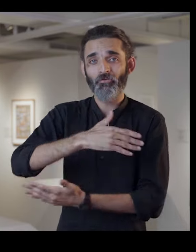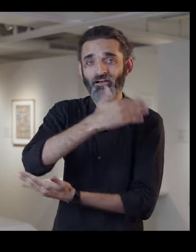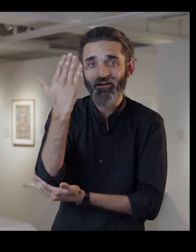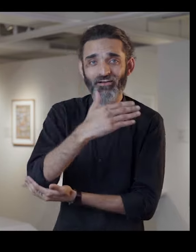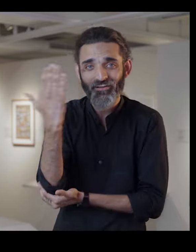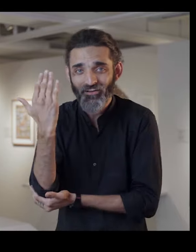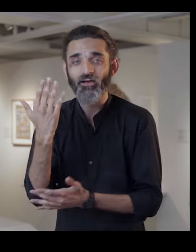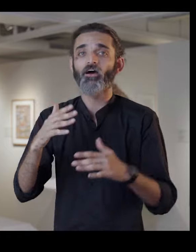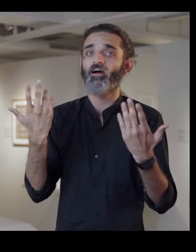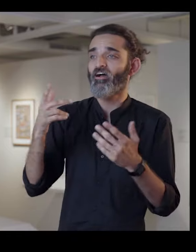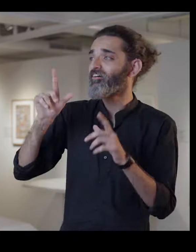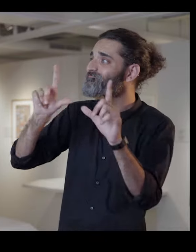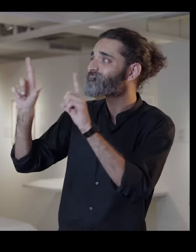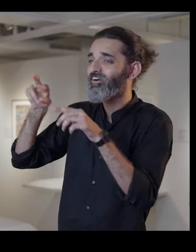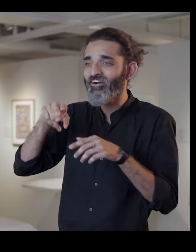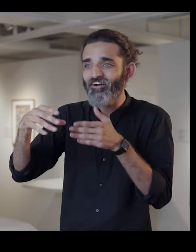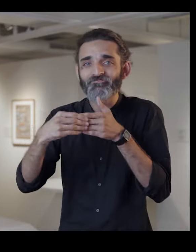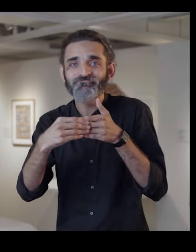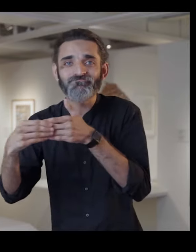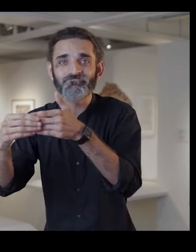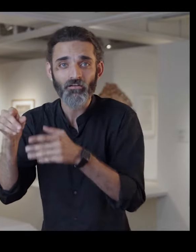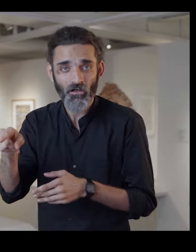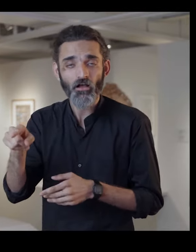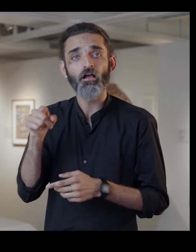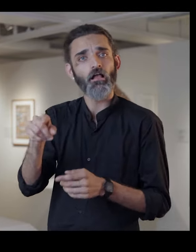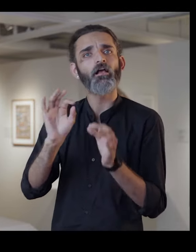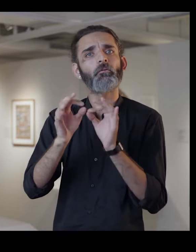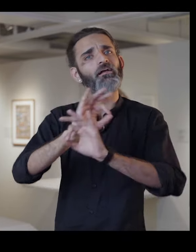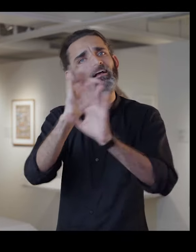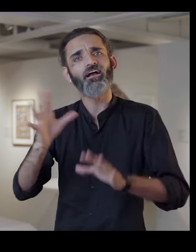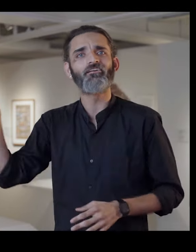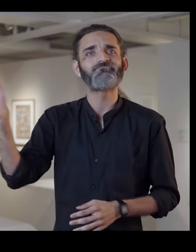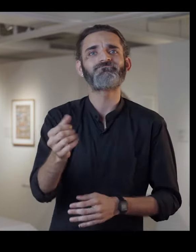And our events and walkthroughs feature live ISL interpretation.